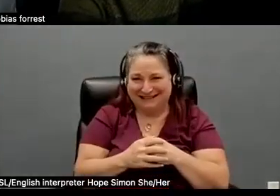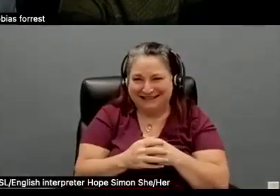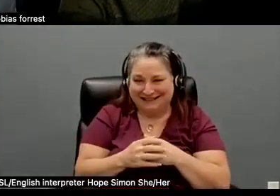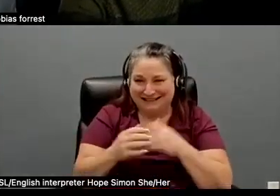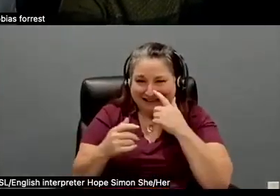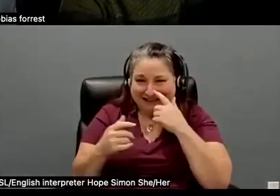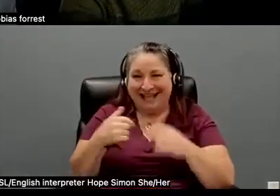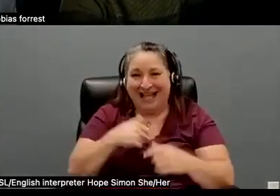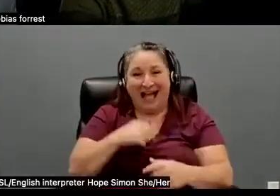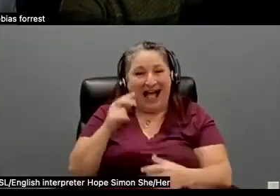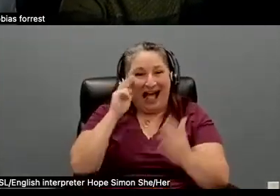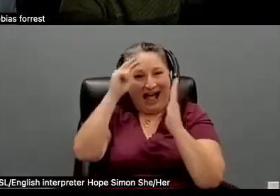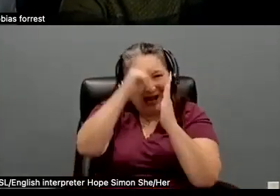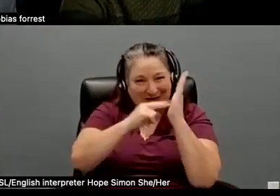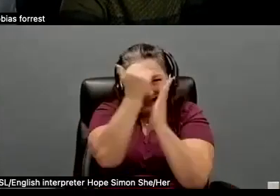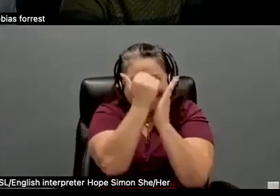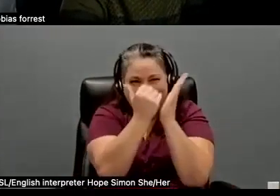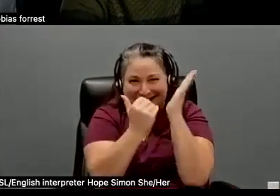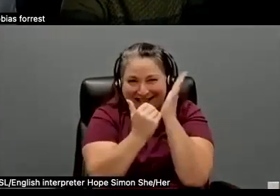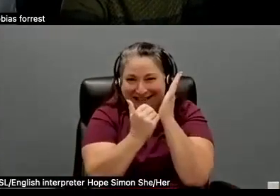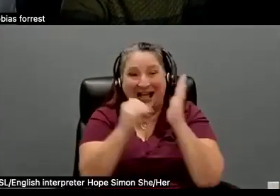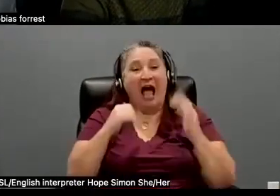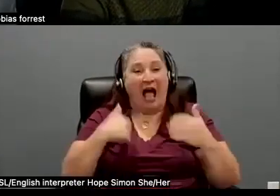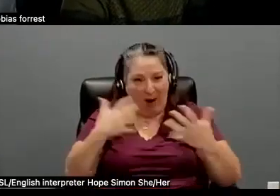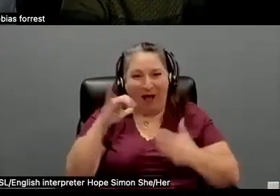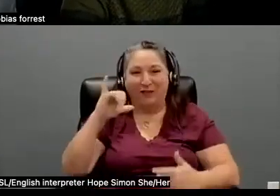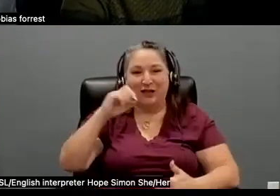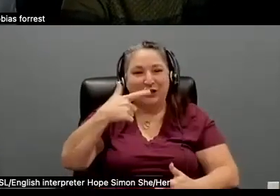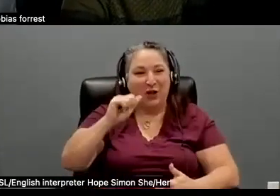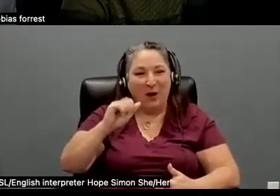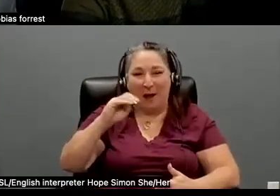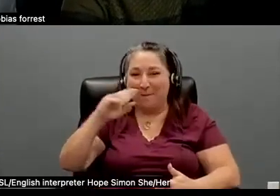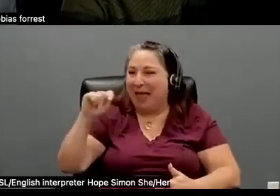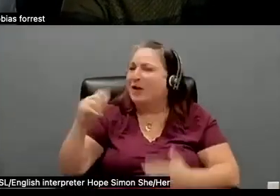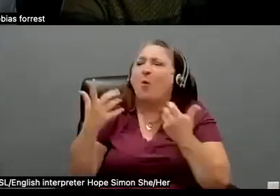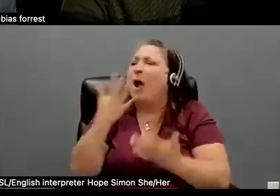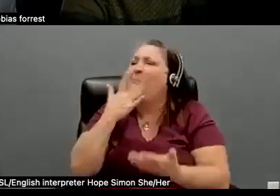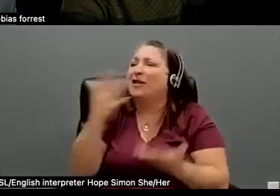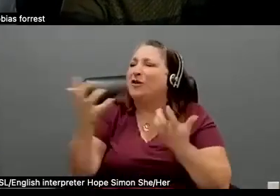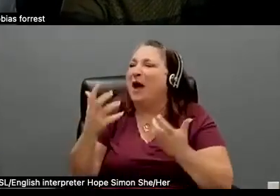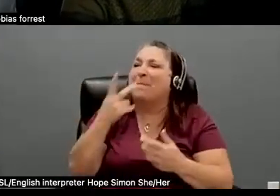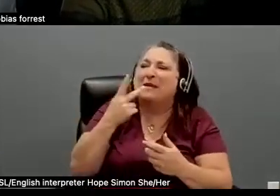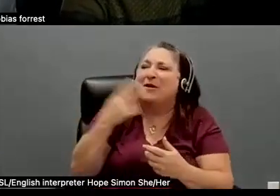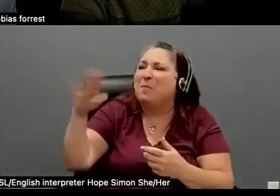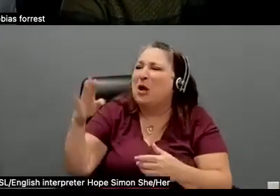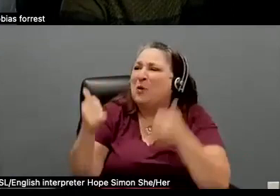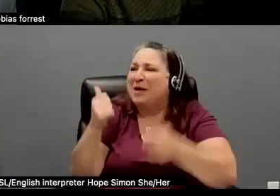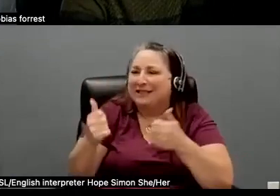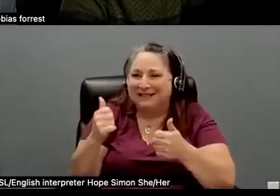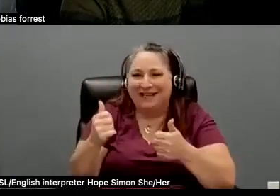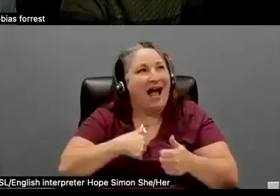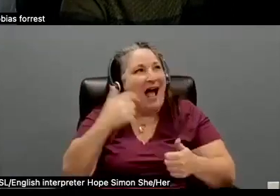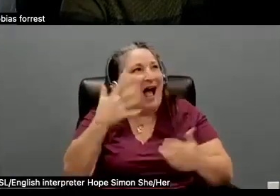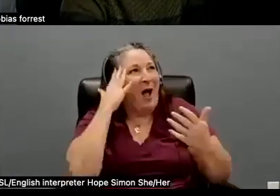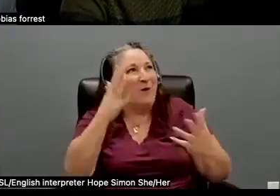I looked at the whole list of stuff and I'll take that yoga mat. Barry. What color Barry, do you want the pink one or the blue one? Oh, I'll take,